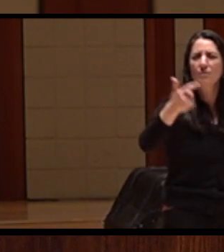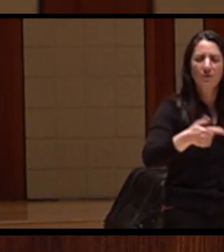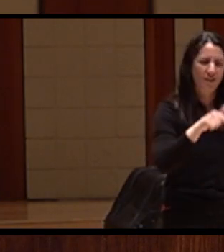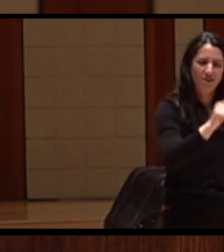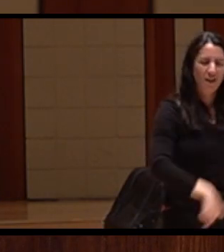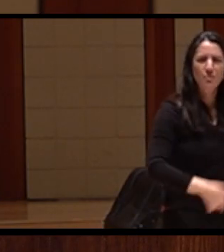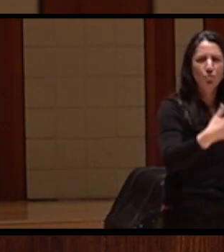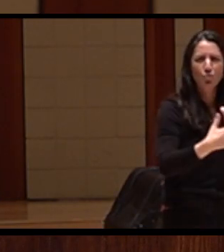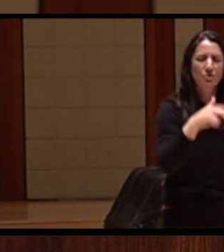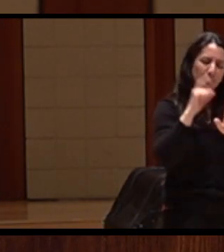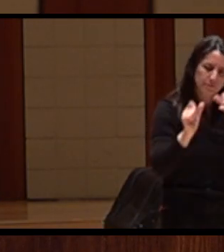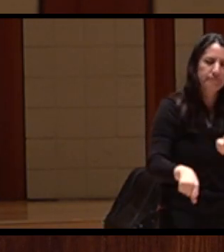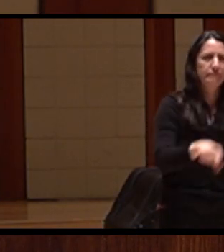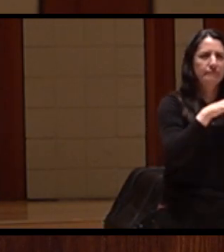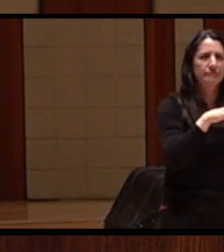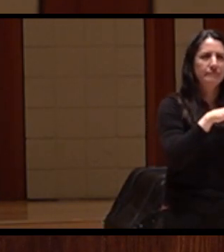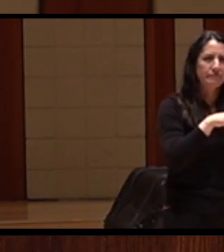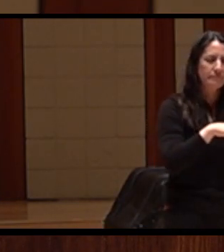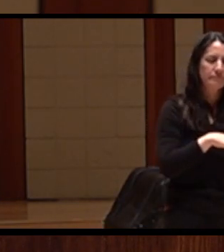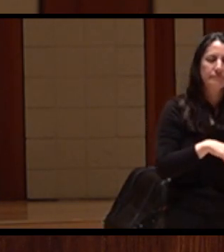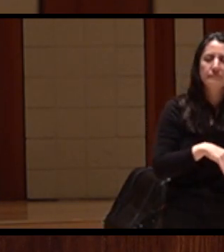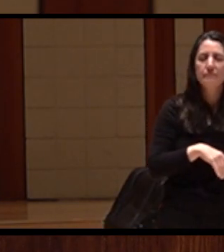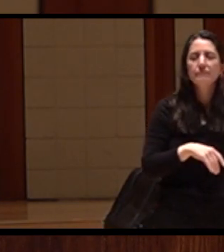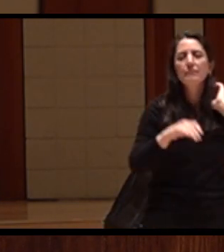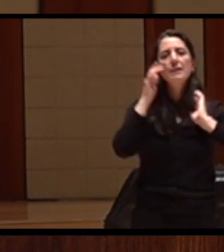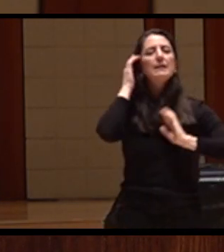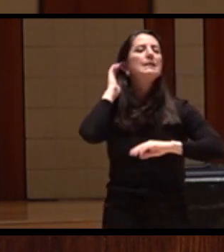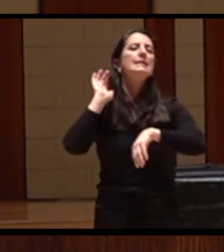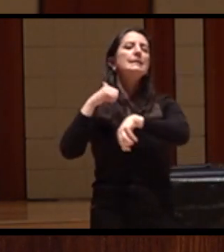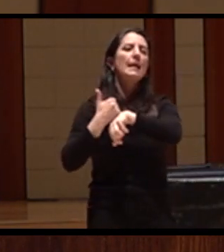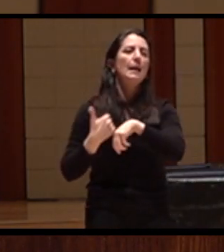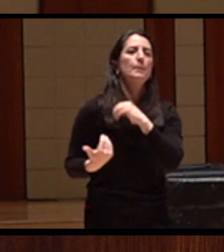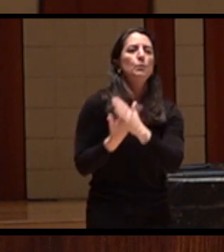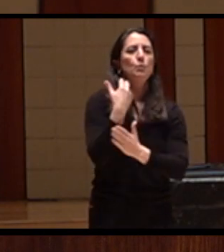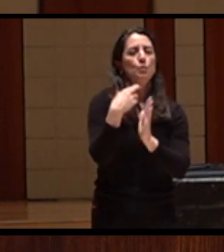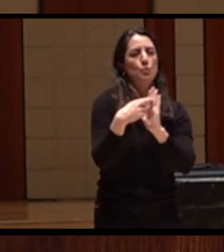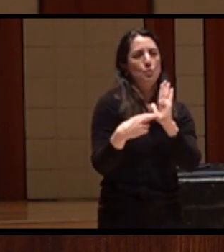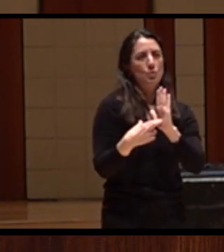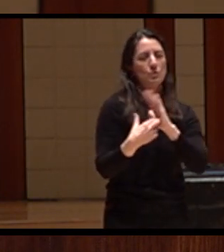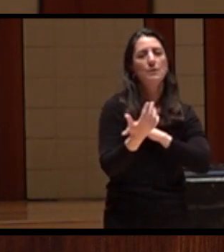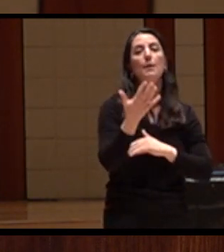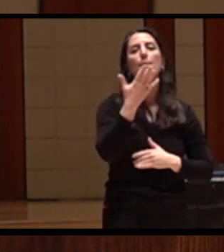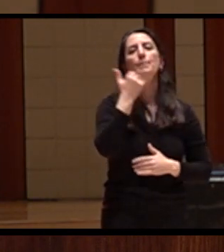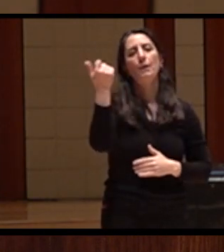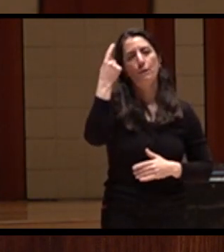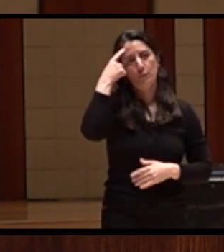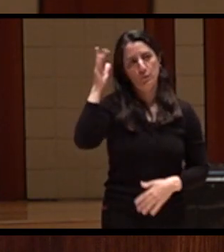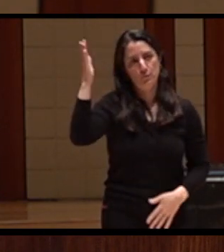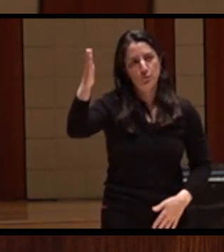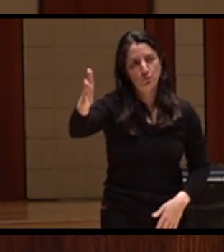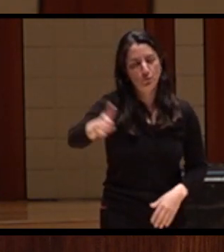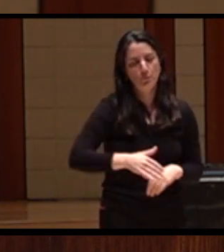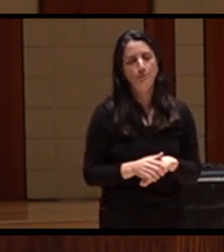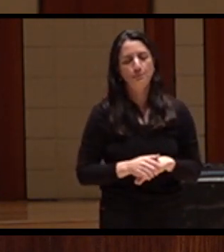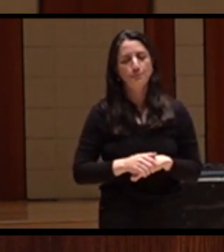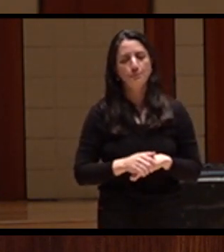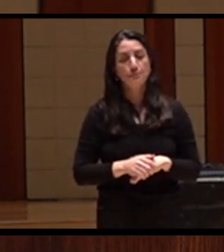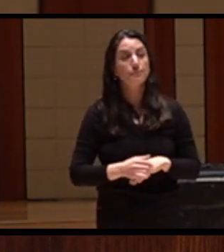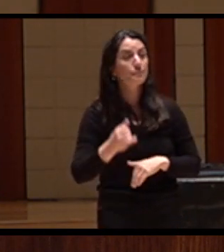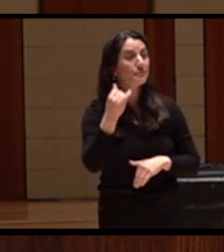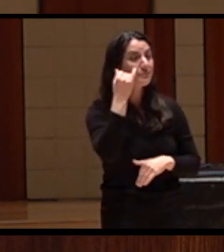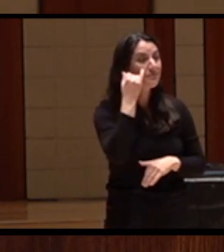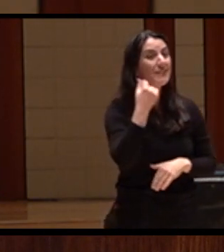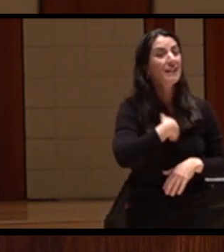with the ideas that I discussed tonight. Indeed, by reclaiming the Klamath, we can set an example for the